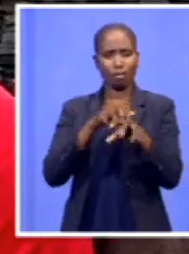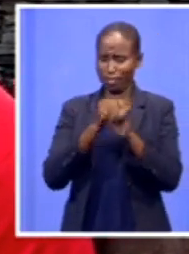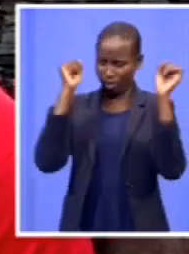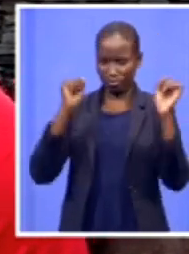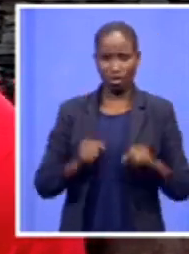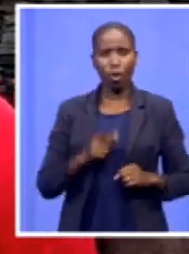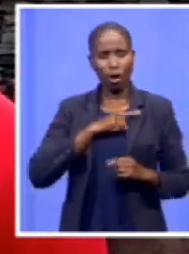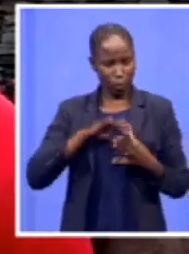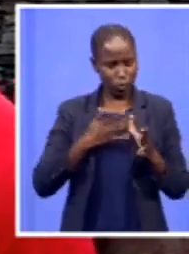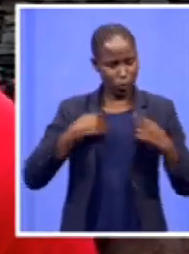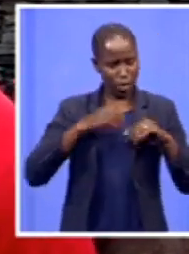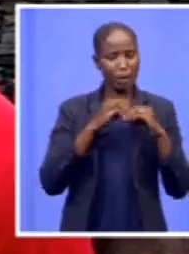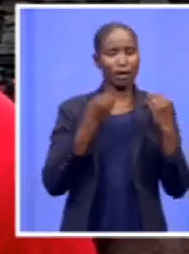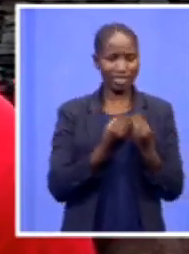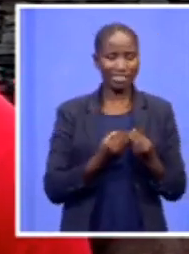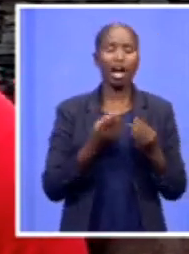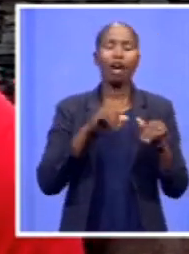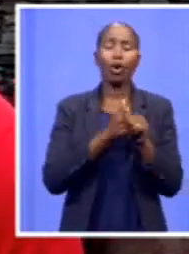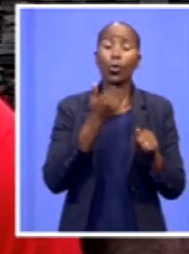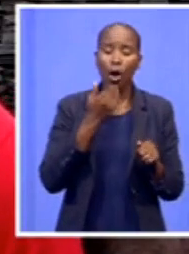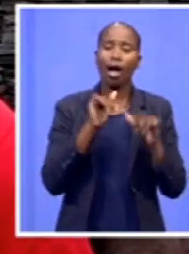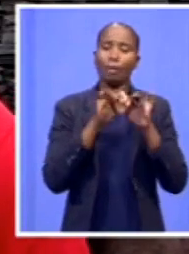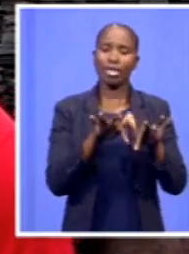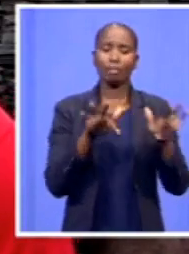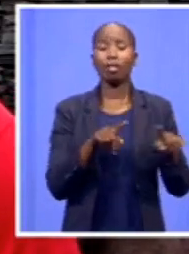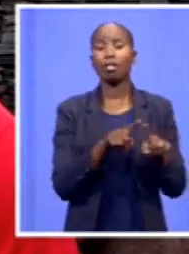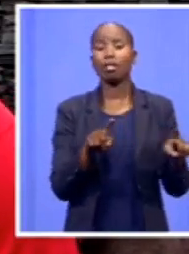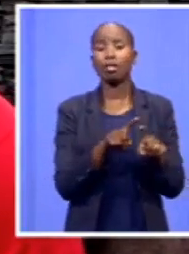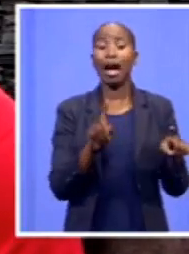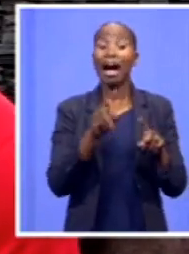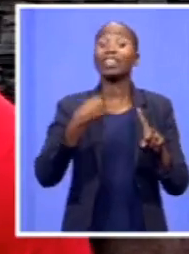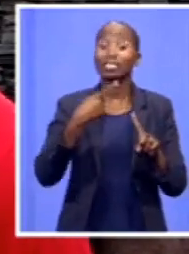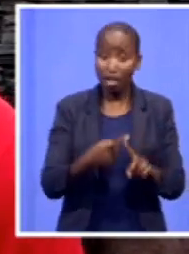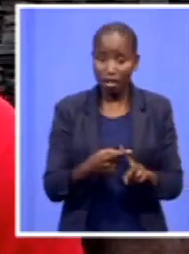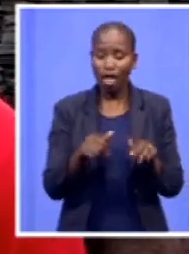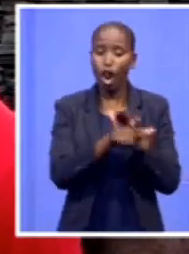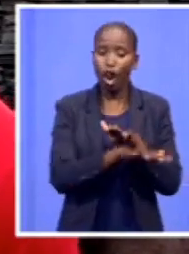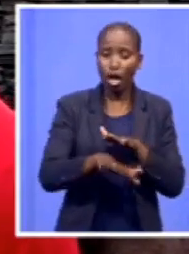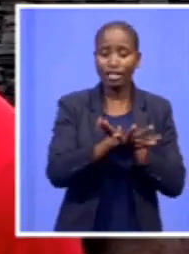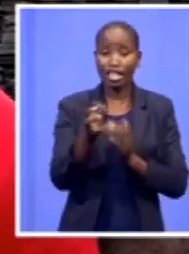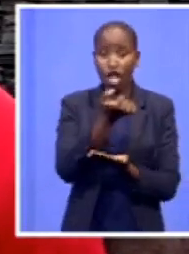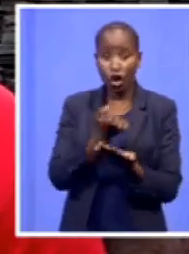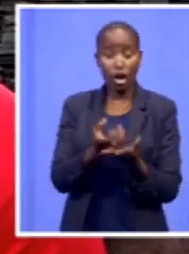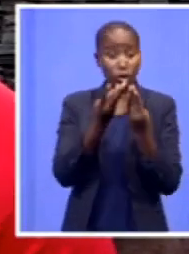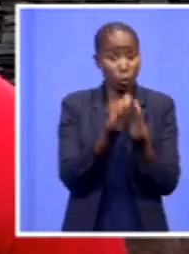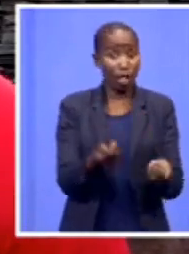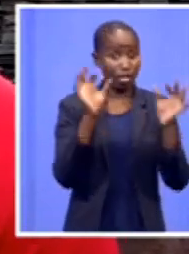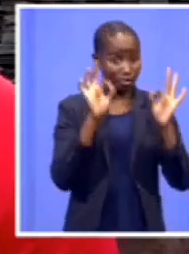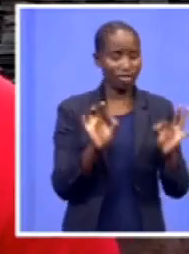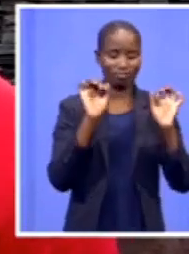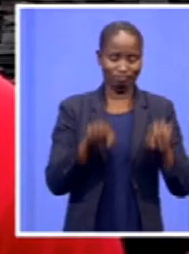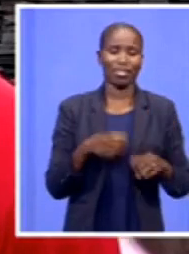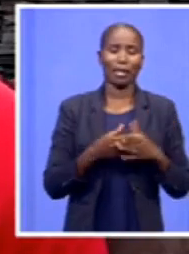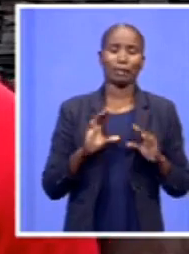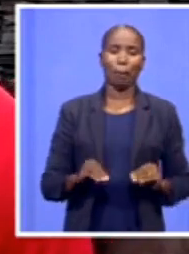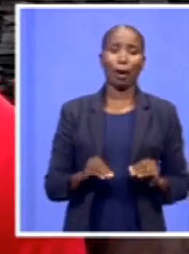So until the issues of land, the issues of economy in this country are resolved, those that are comfortable to see our